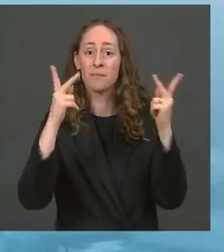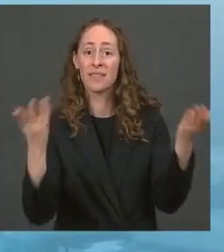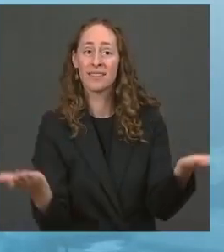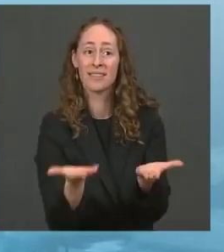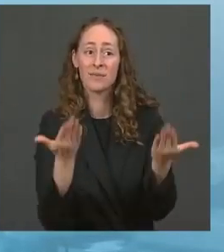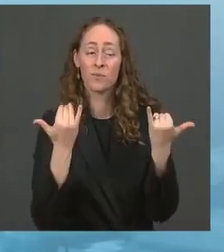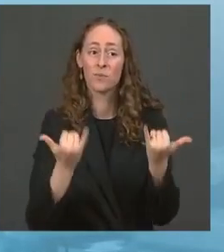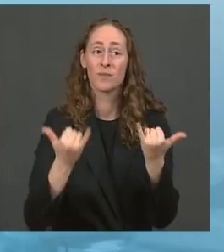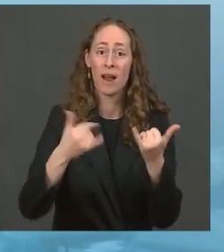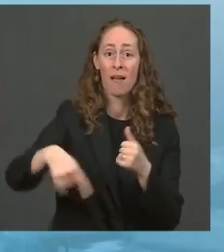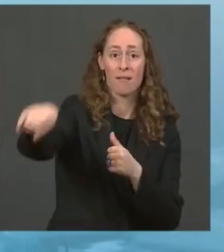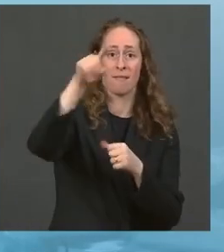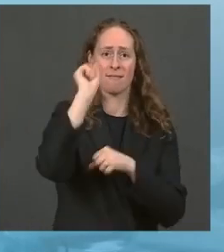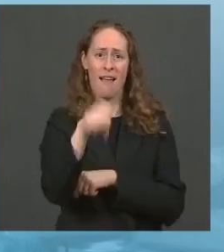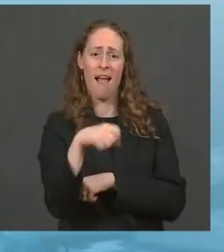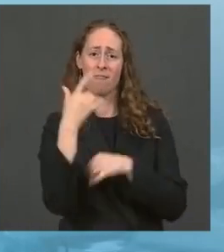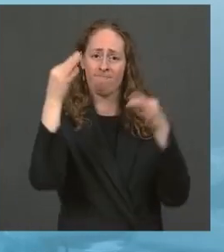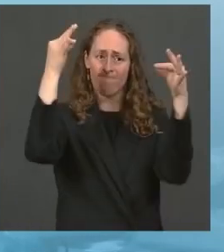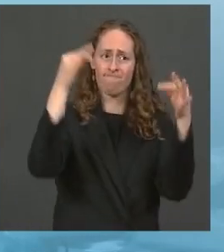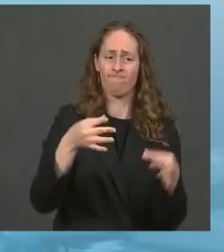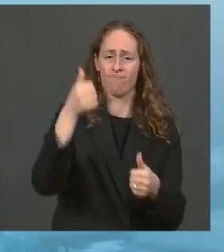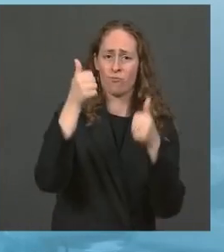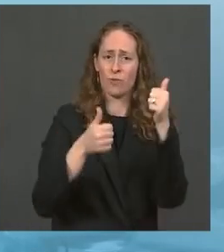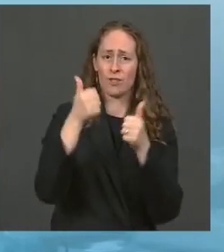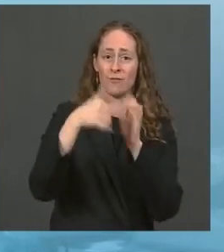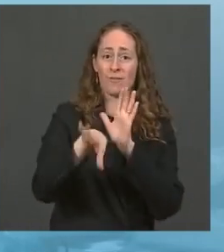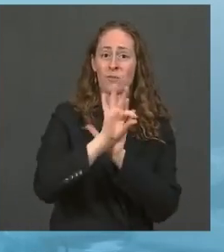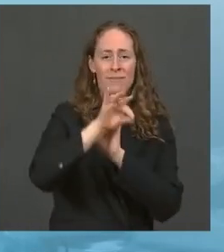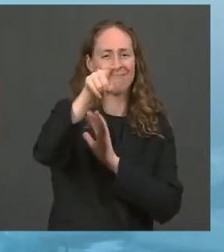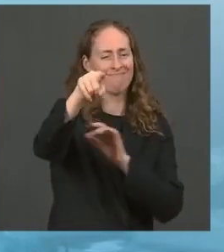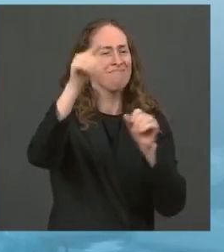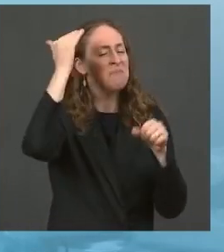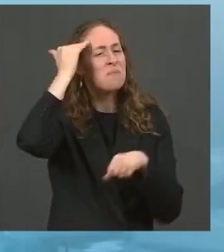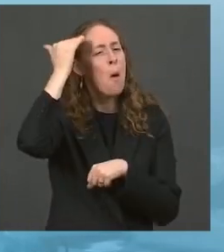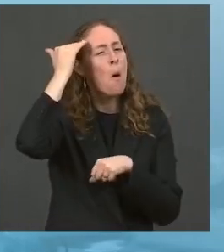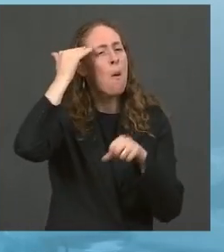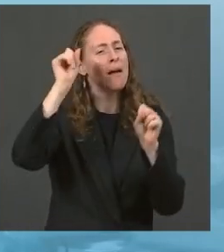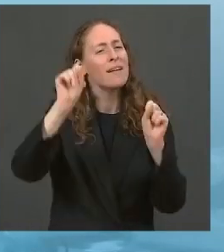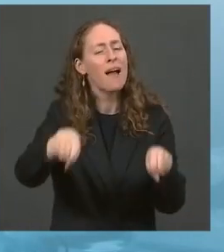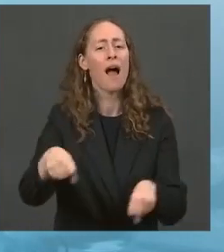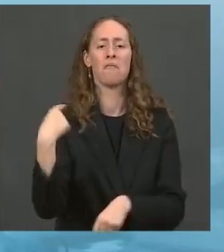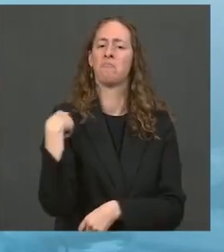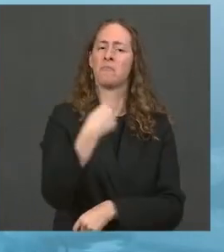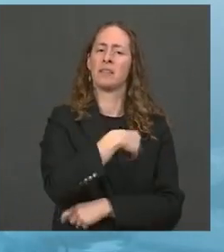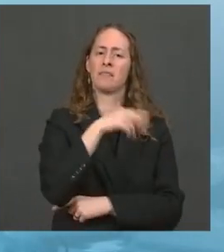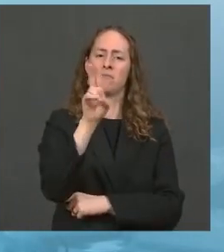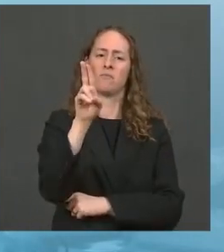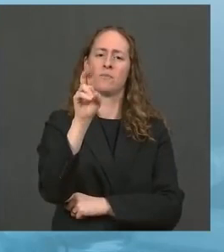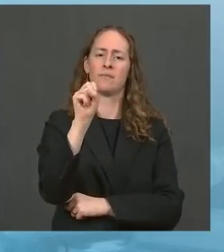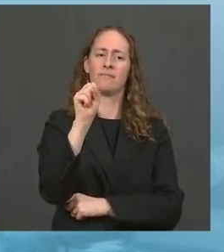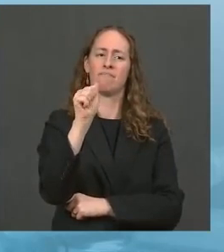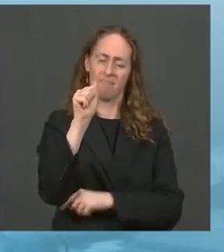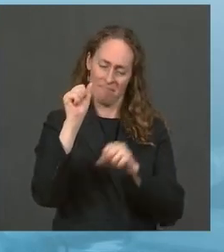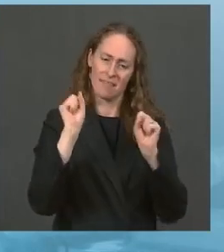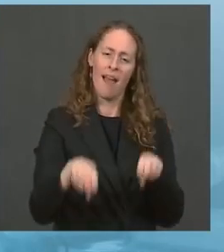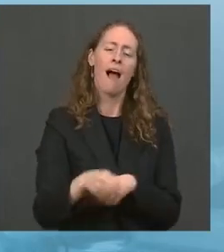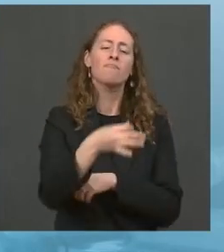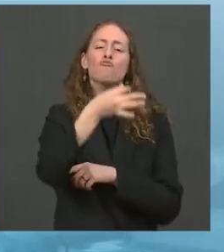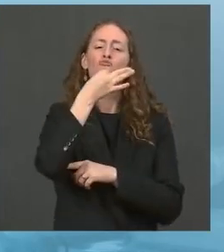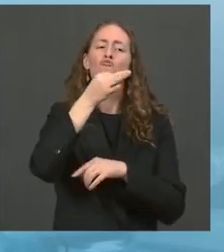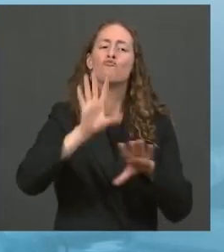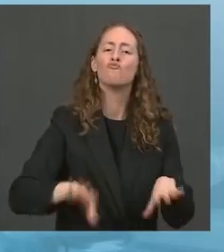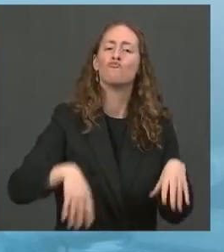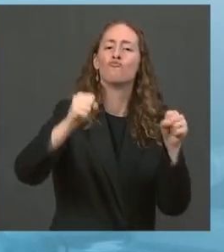And I think they know we can do this. And I promise you, the United States will continue to lead, will continue to drive historic commitments and